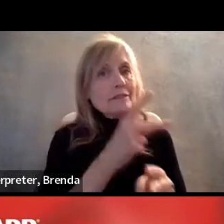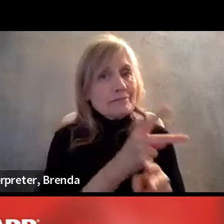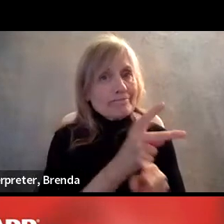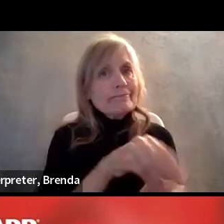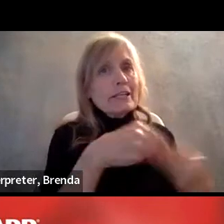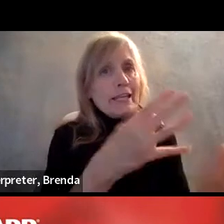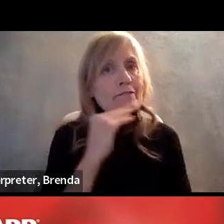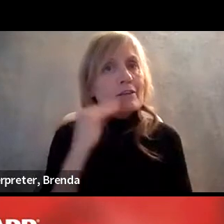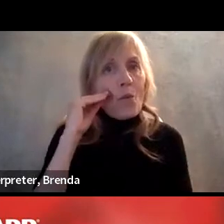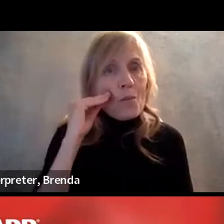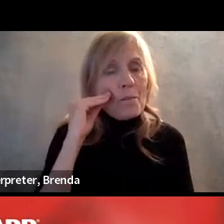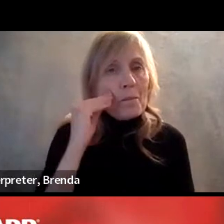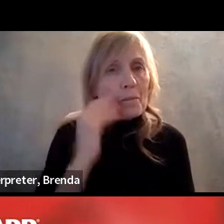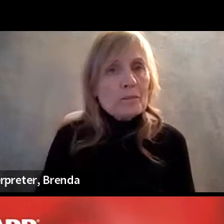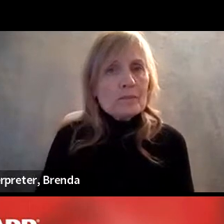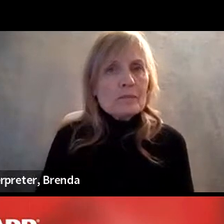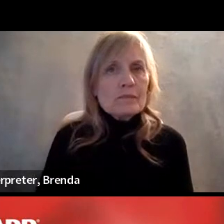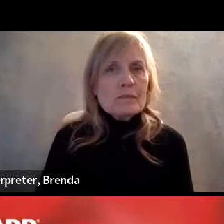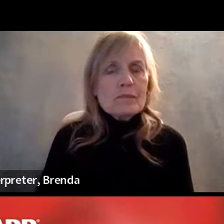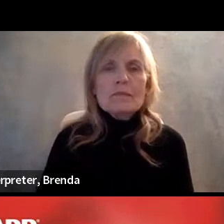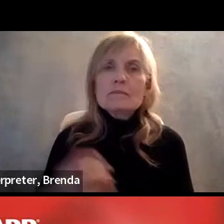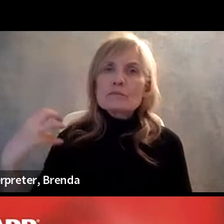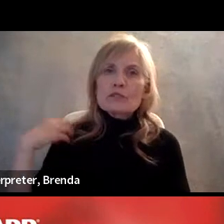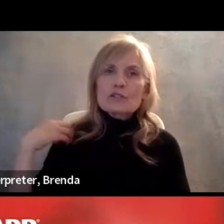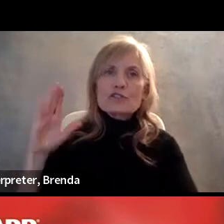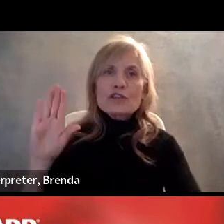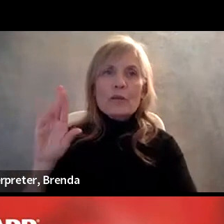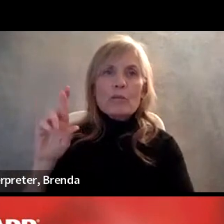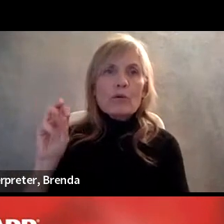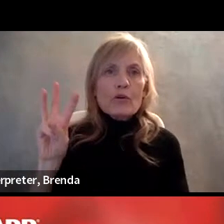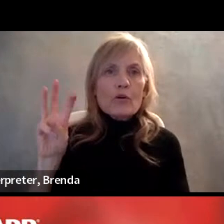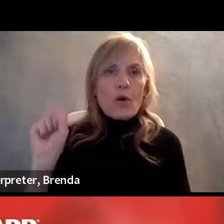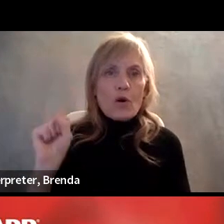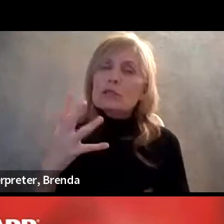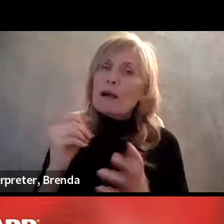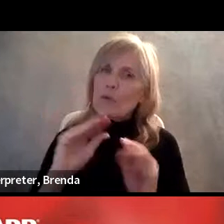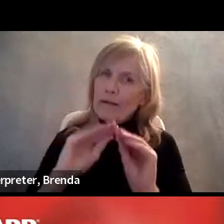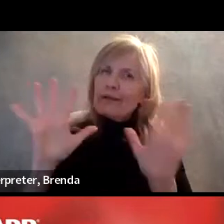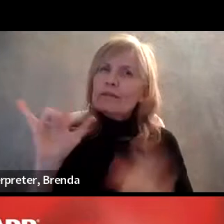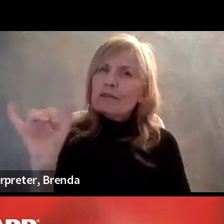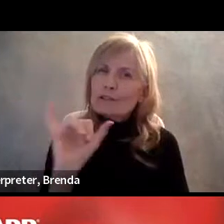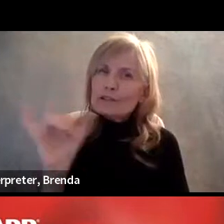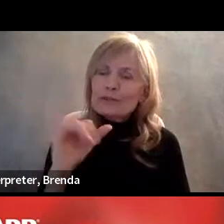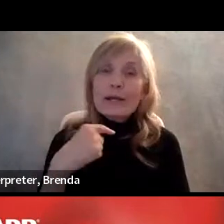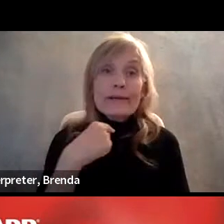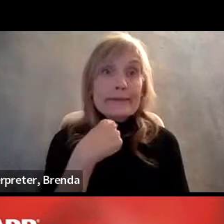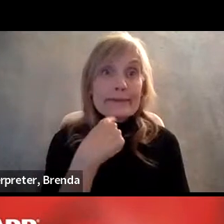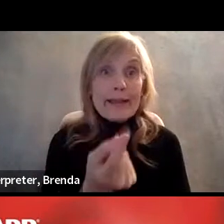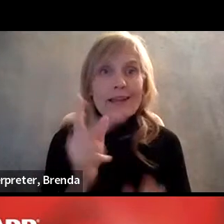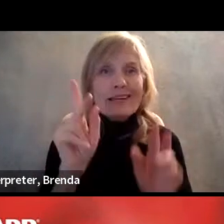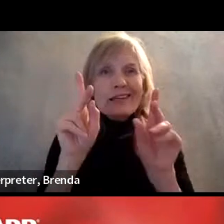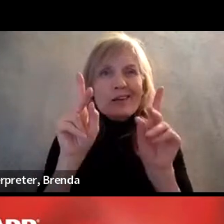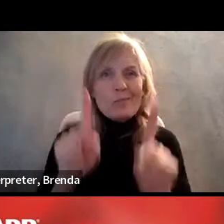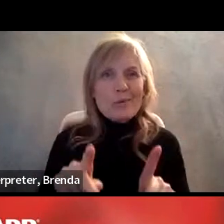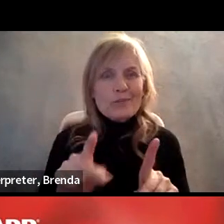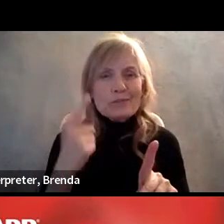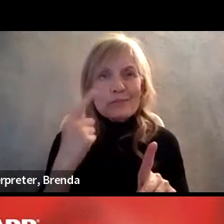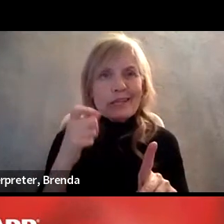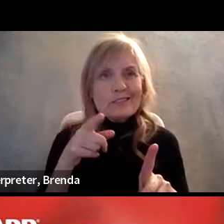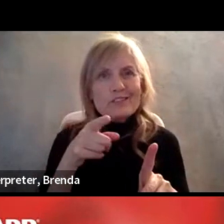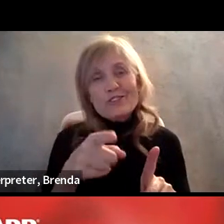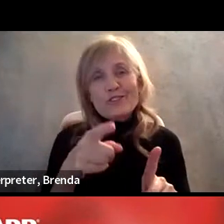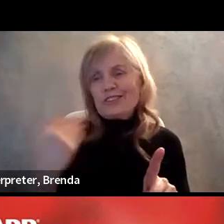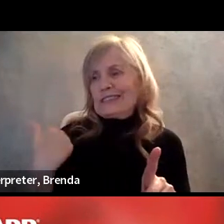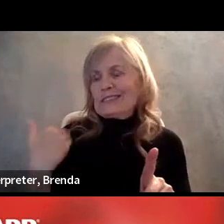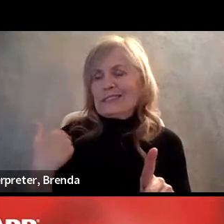Thank you for that. And I do want to make clear, although I hope everyone realizes this, that telling someone that because they've had, just had a